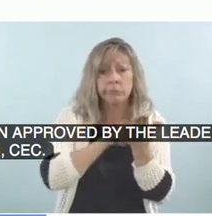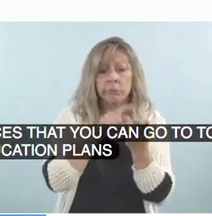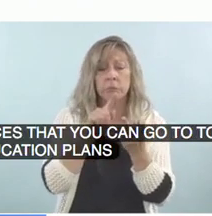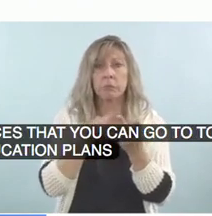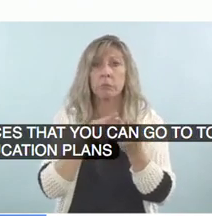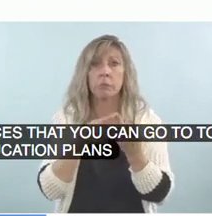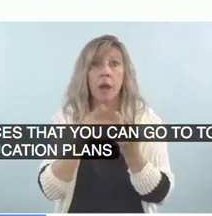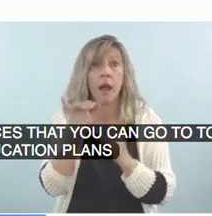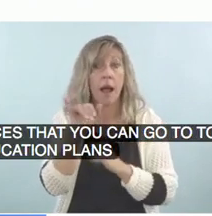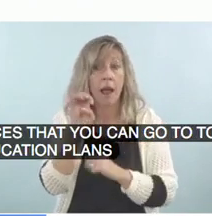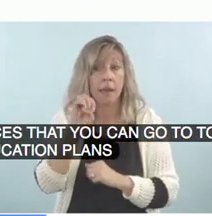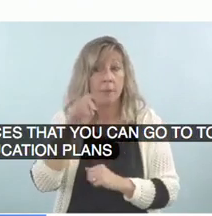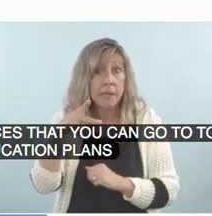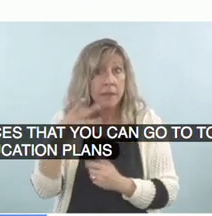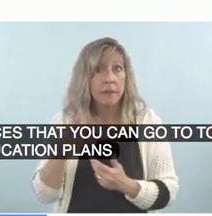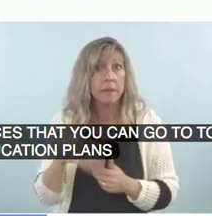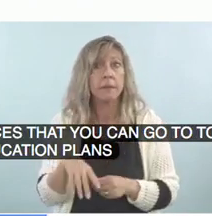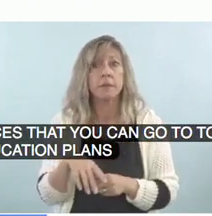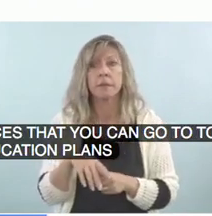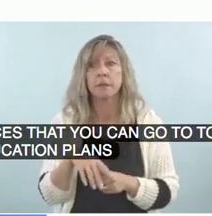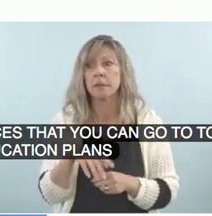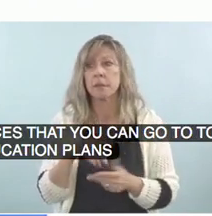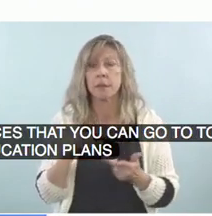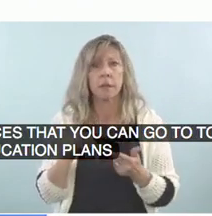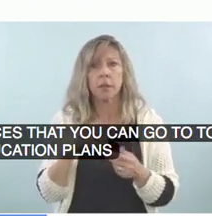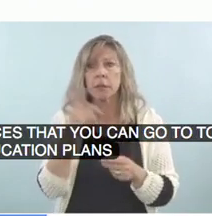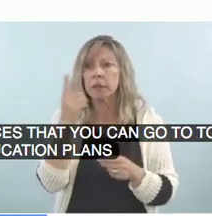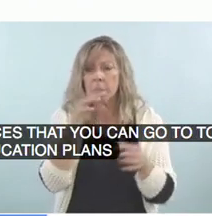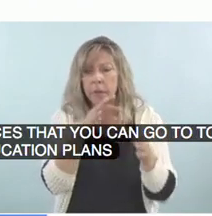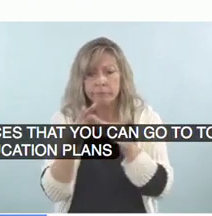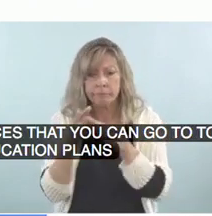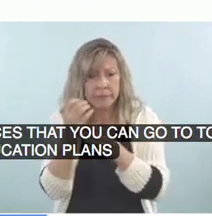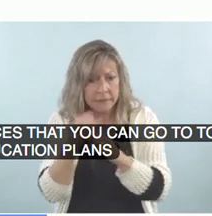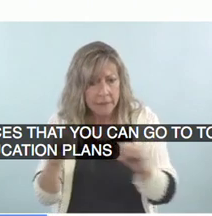safety so that you can include it in student curricula.